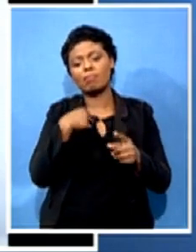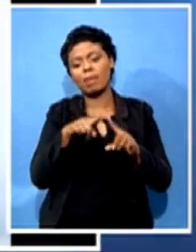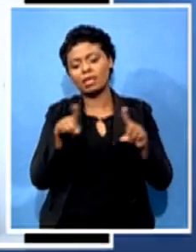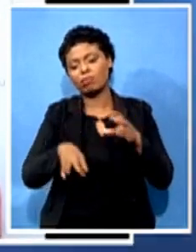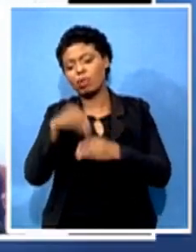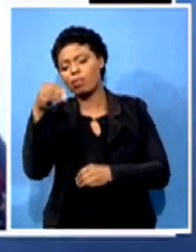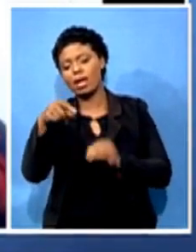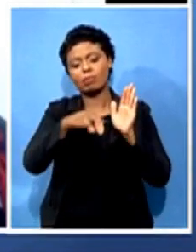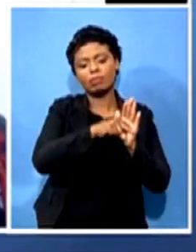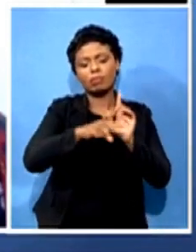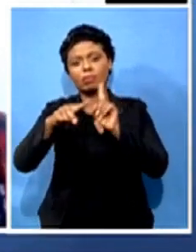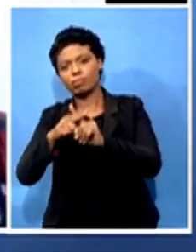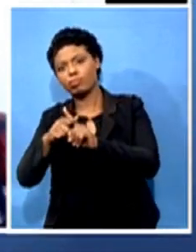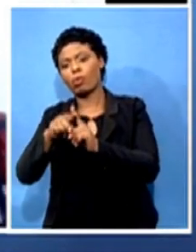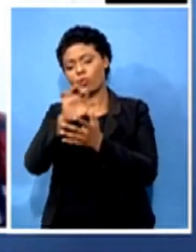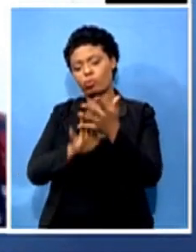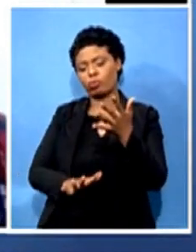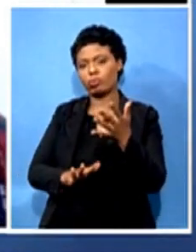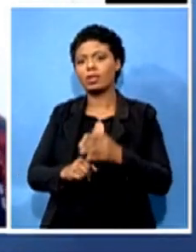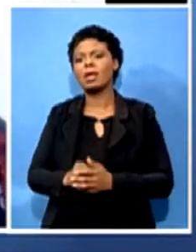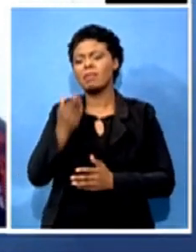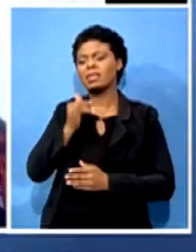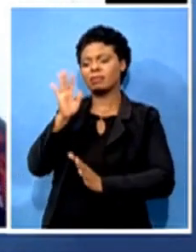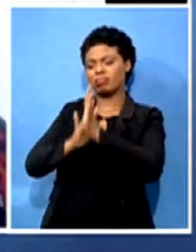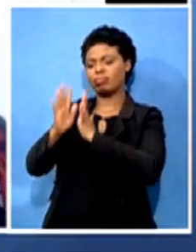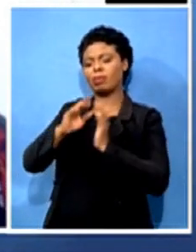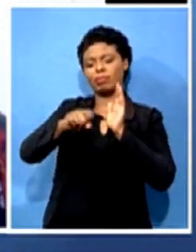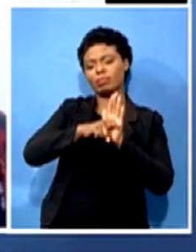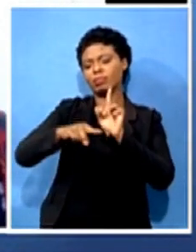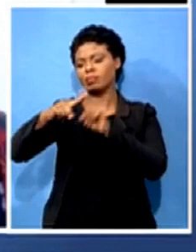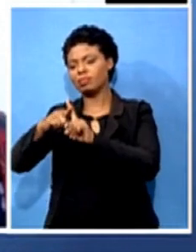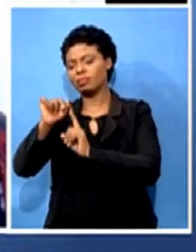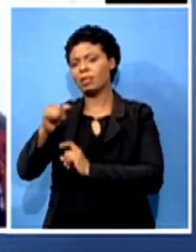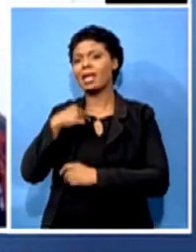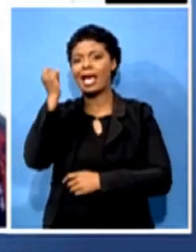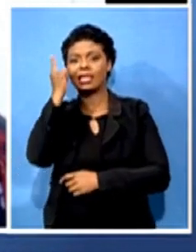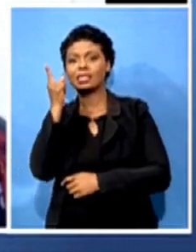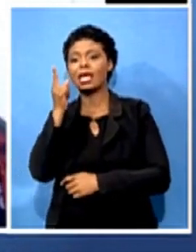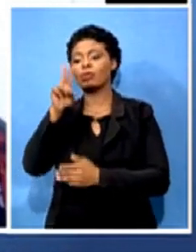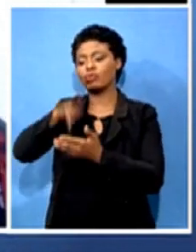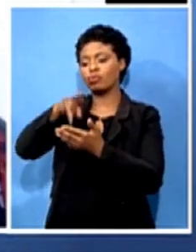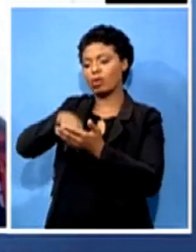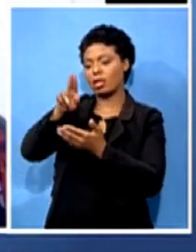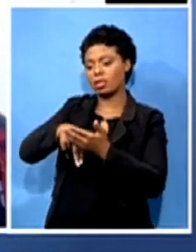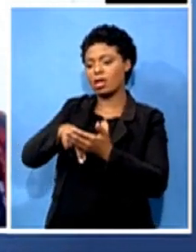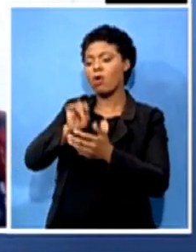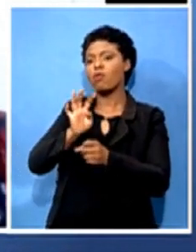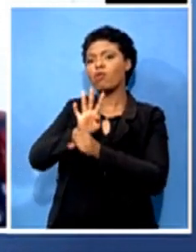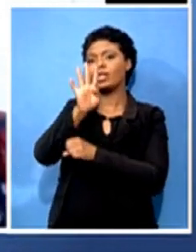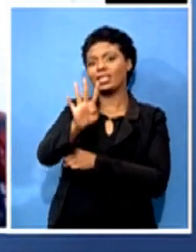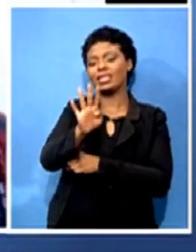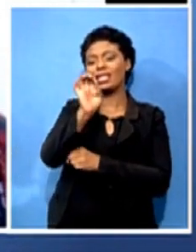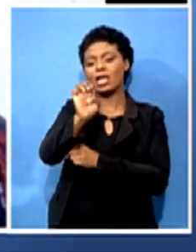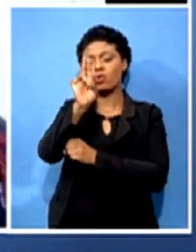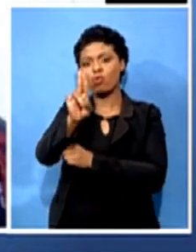us about that. I understand that the study or the survey of 14 EU companies operating across several sectors